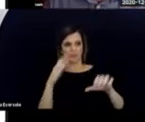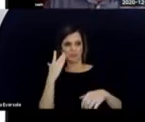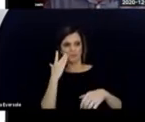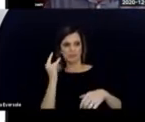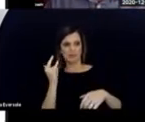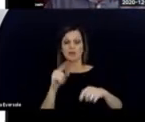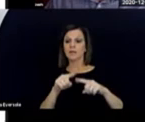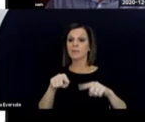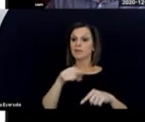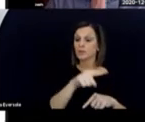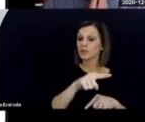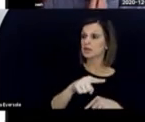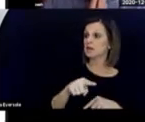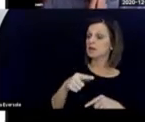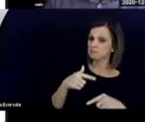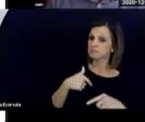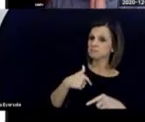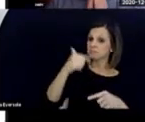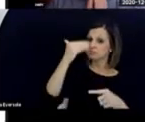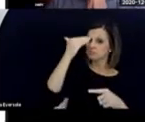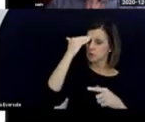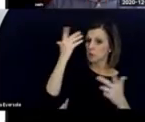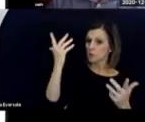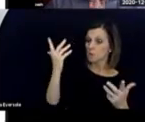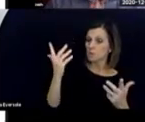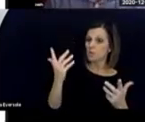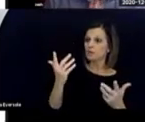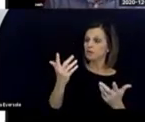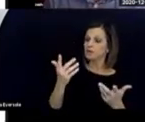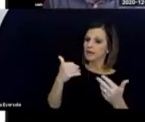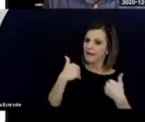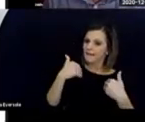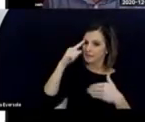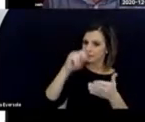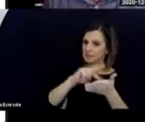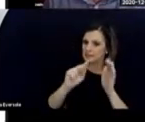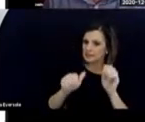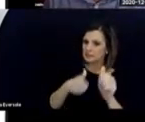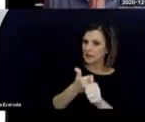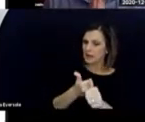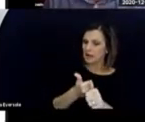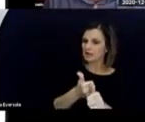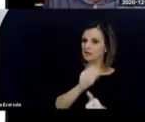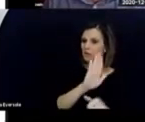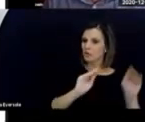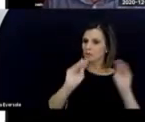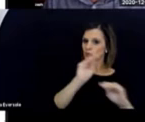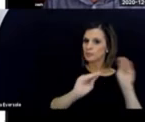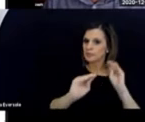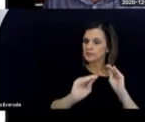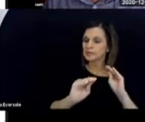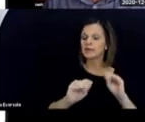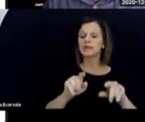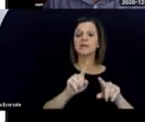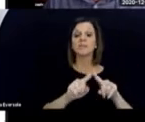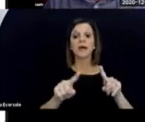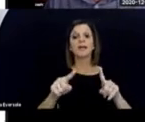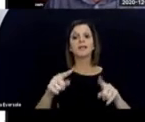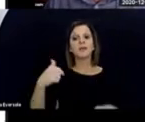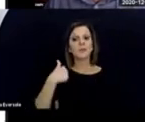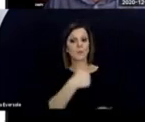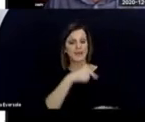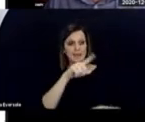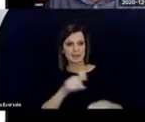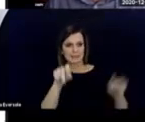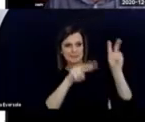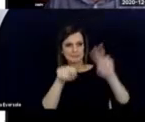what they're doing and why, the obligation on us is to try and work out the meaning, or at least come up with a good guess and